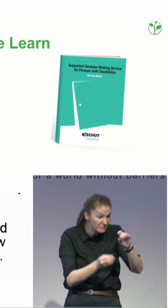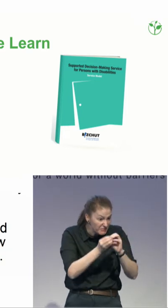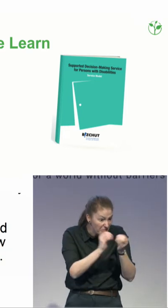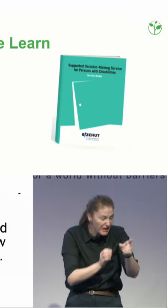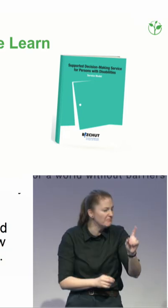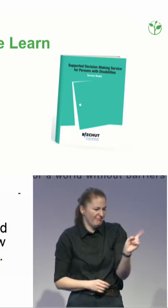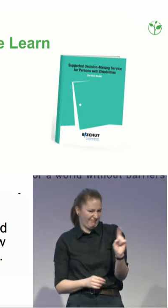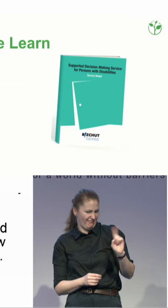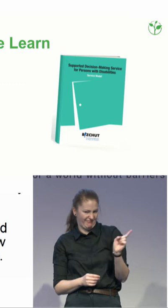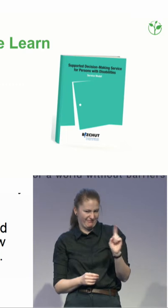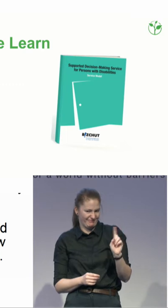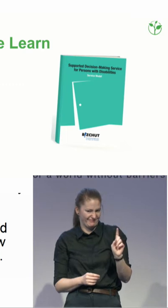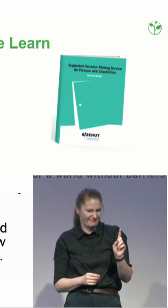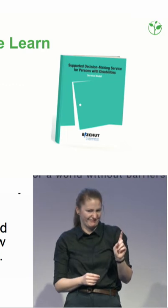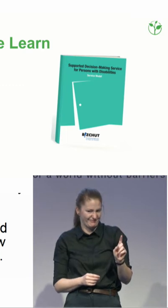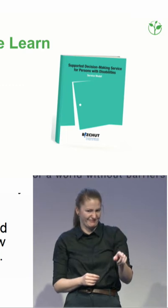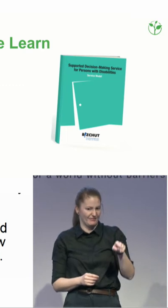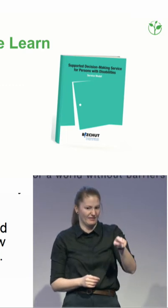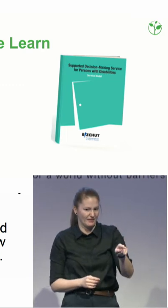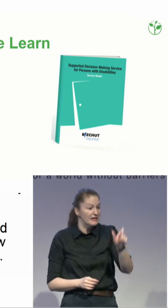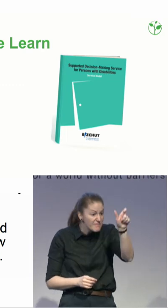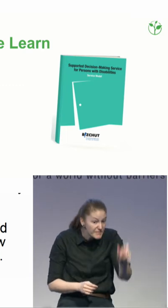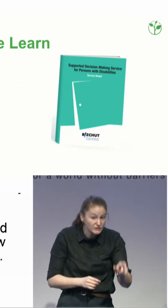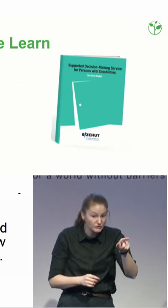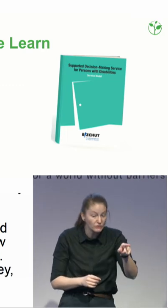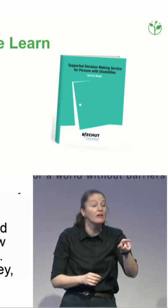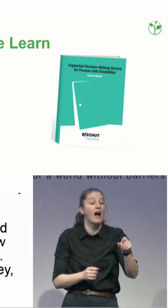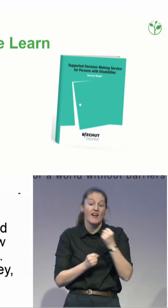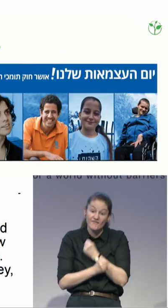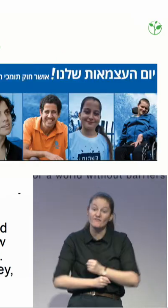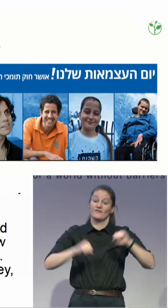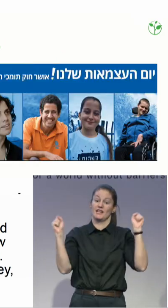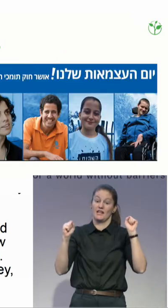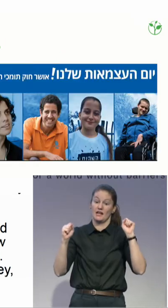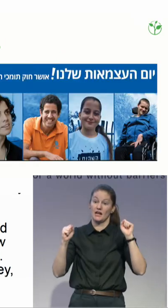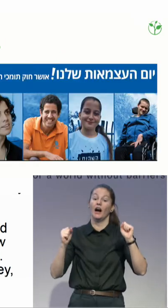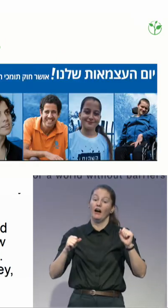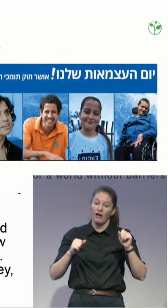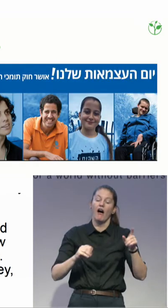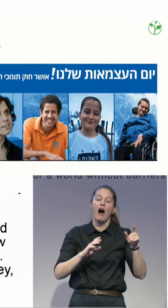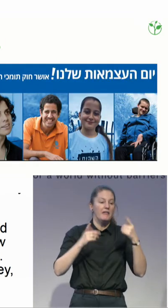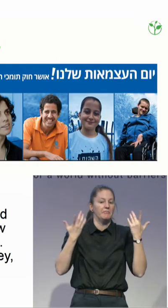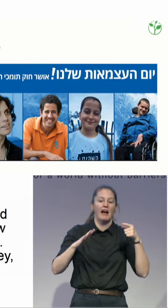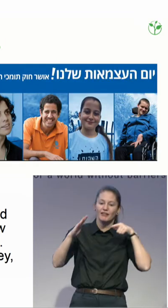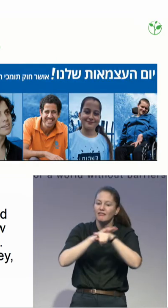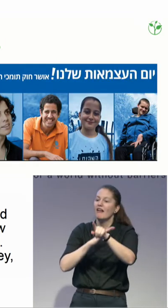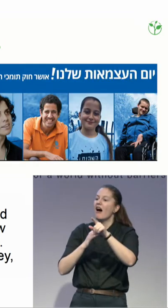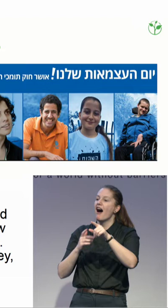spend all their money. There are other issues to be addressed. And I'll finish with this.